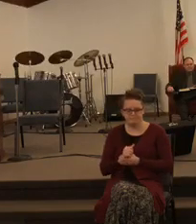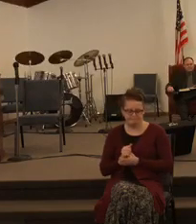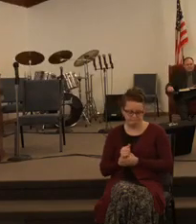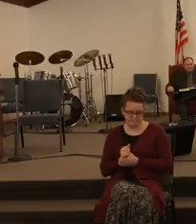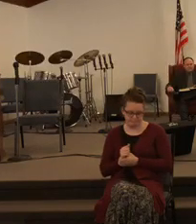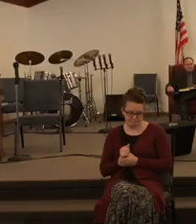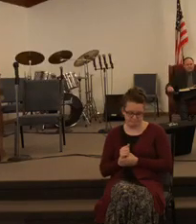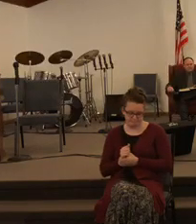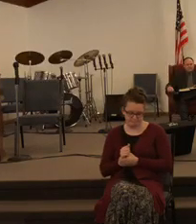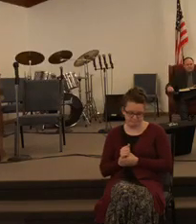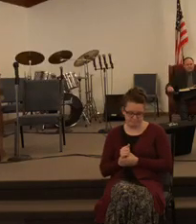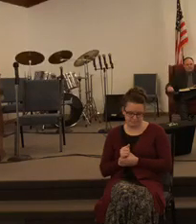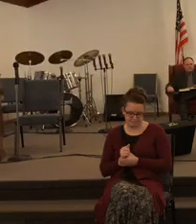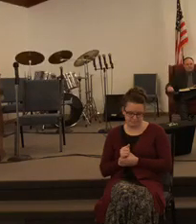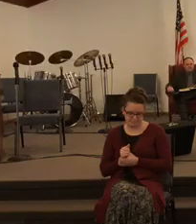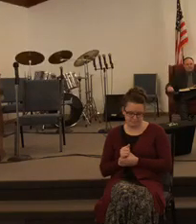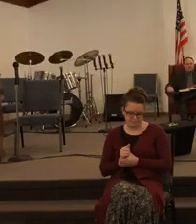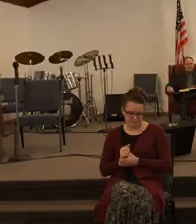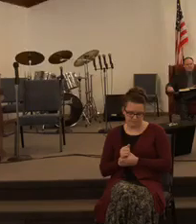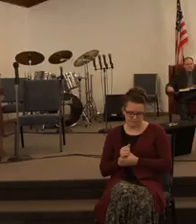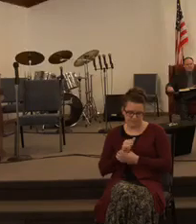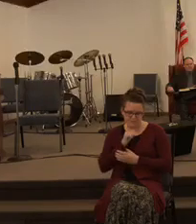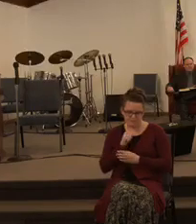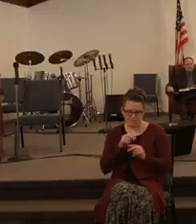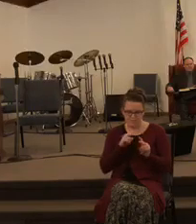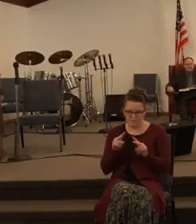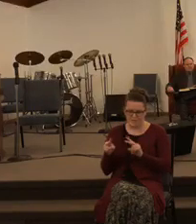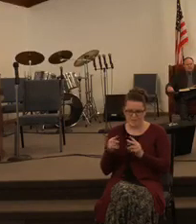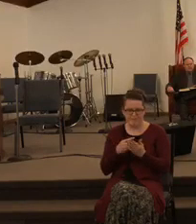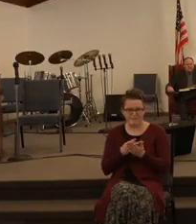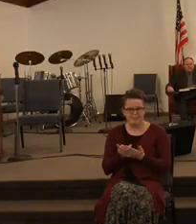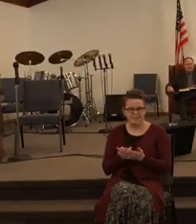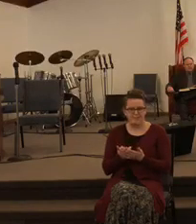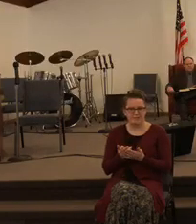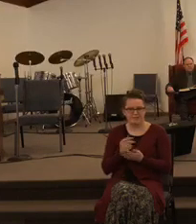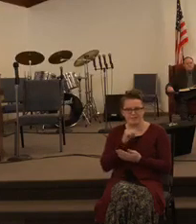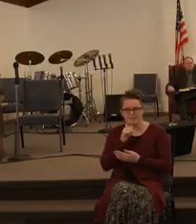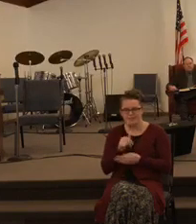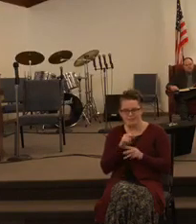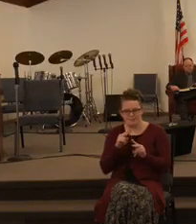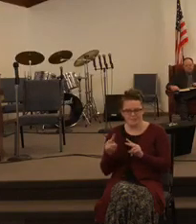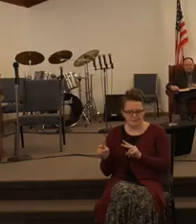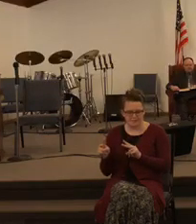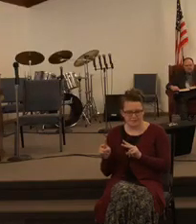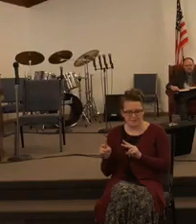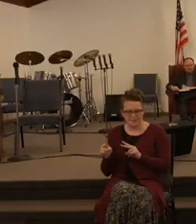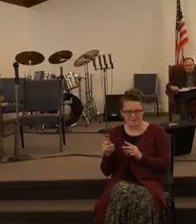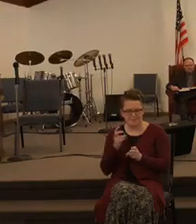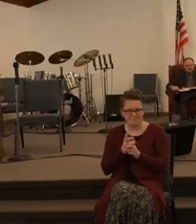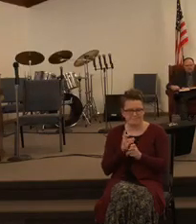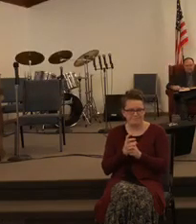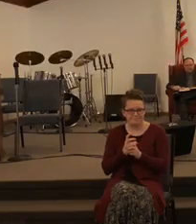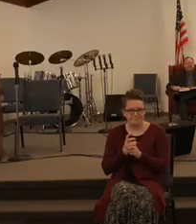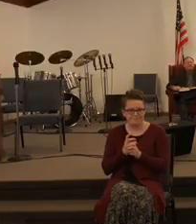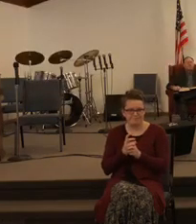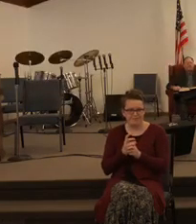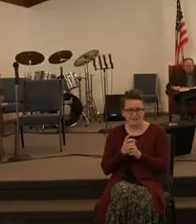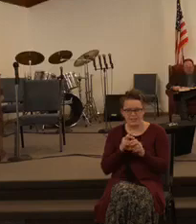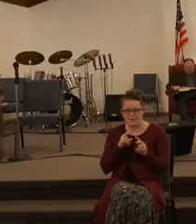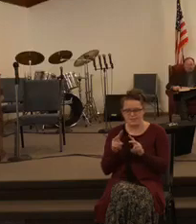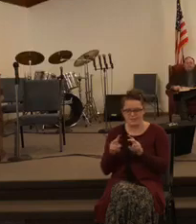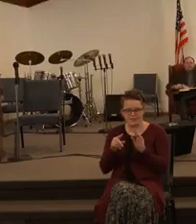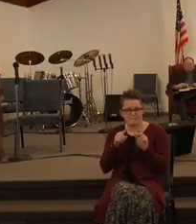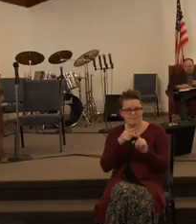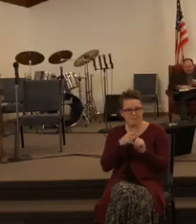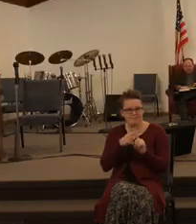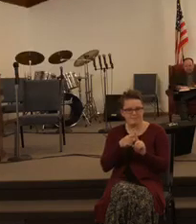don't don't look at failure don't look at the difficulty don't look at the hardship look at the positive look